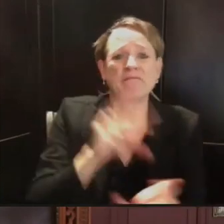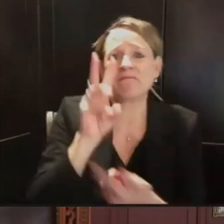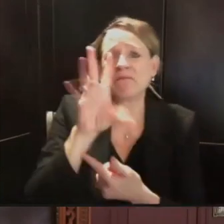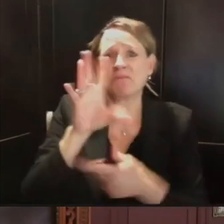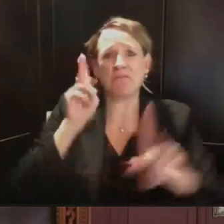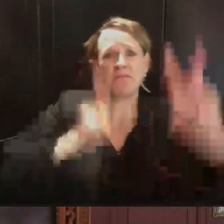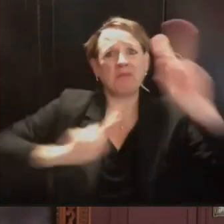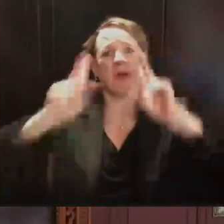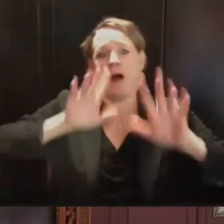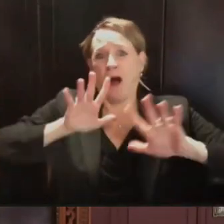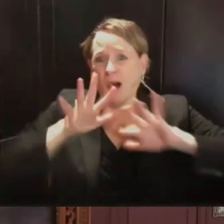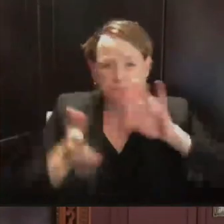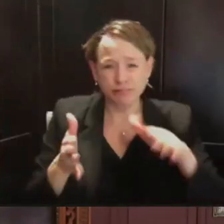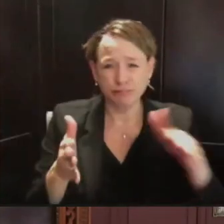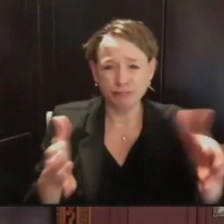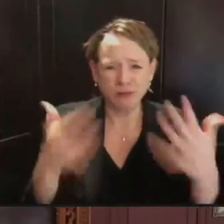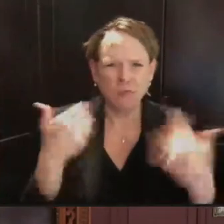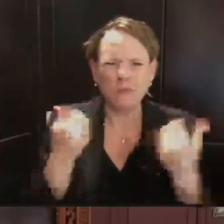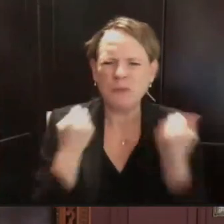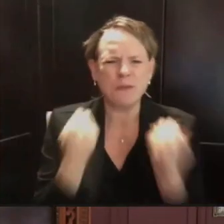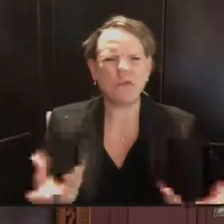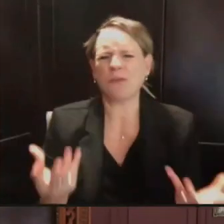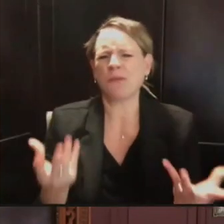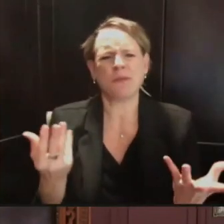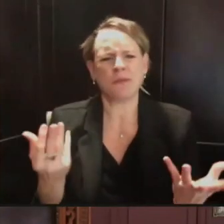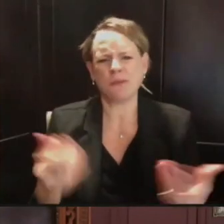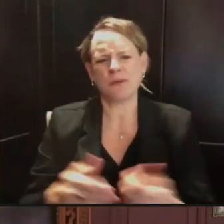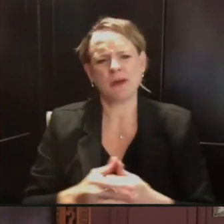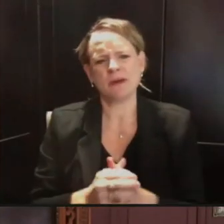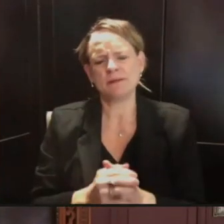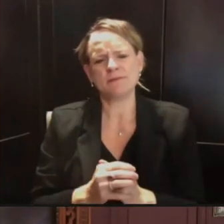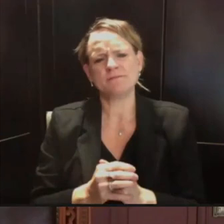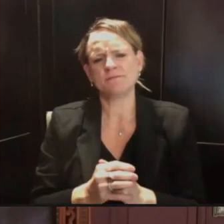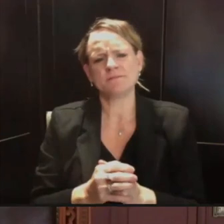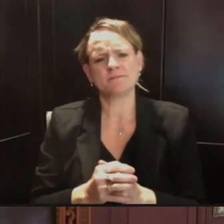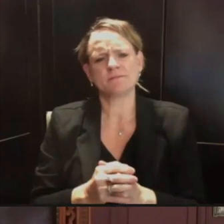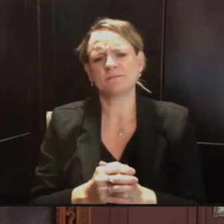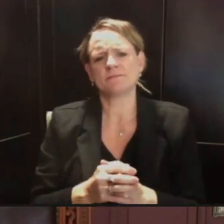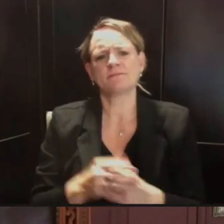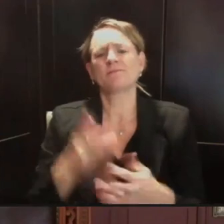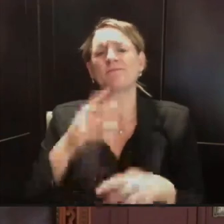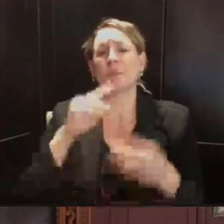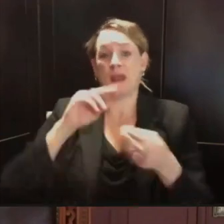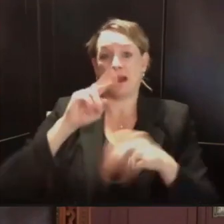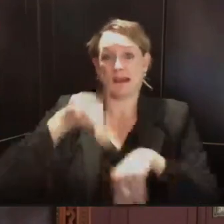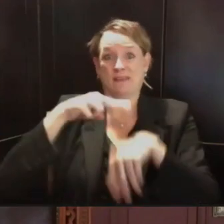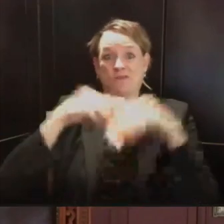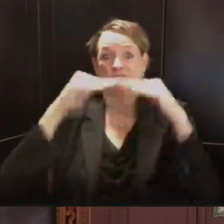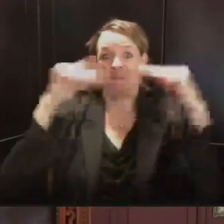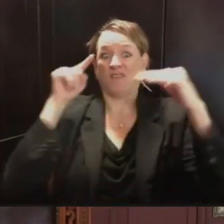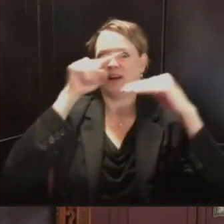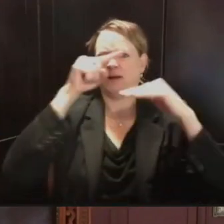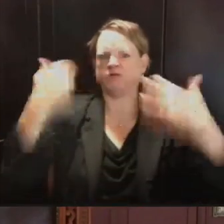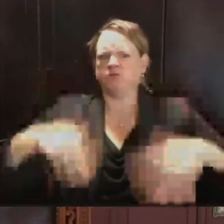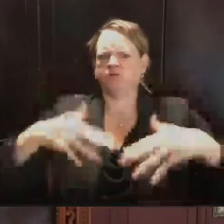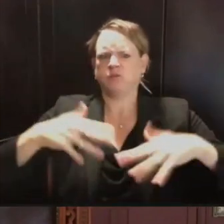exponentially higher at the national level. But we have to have our leaders set the stage.